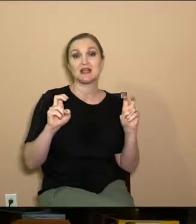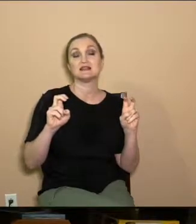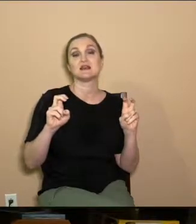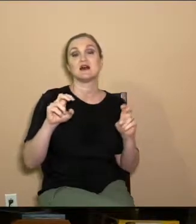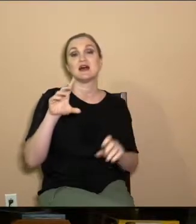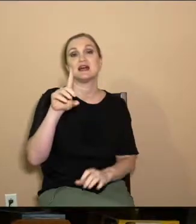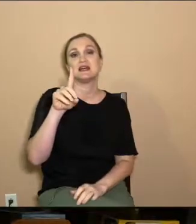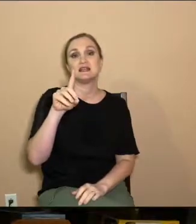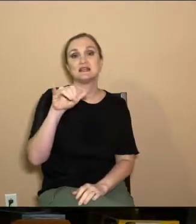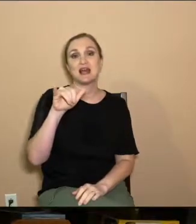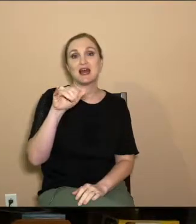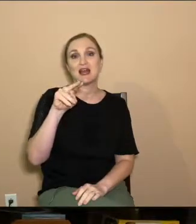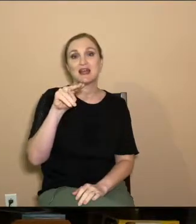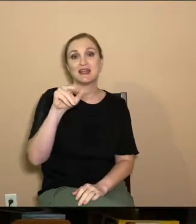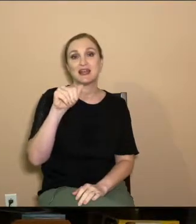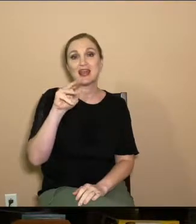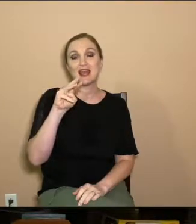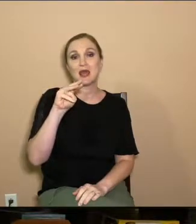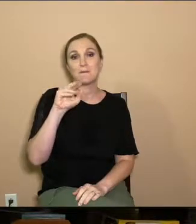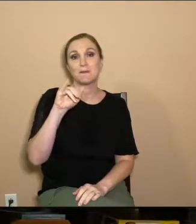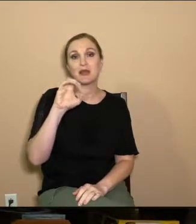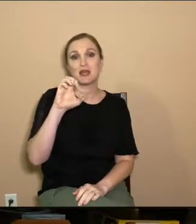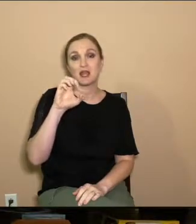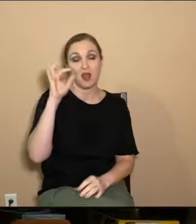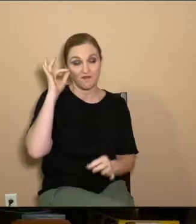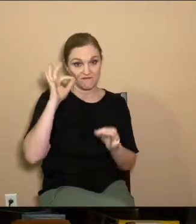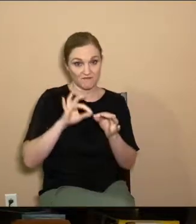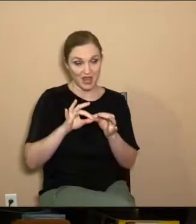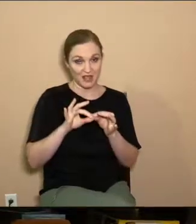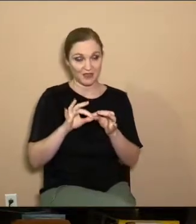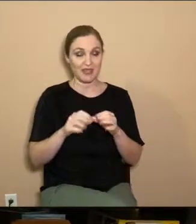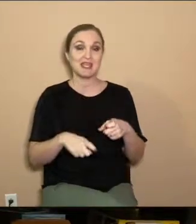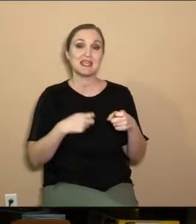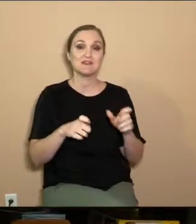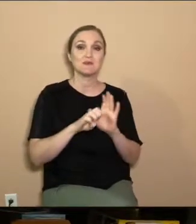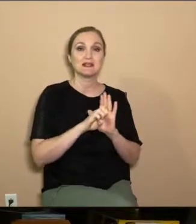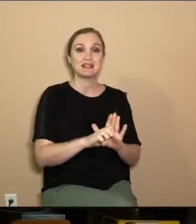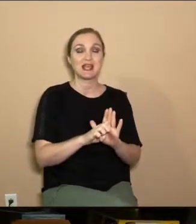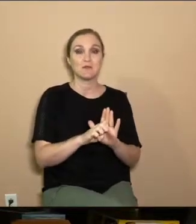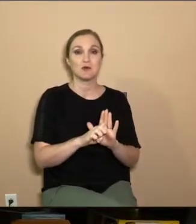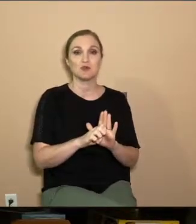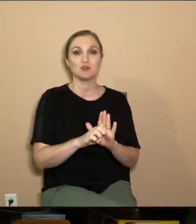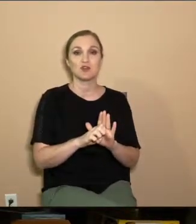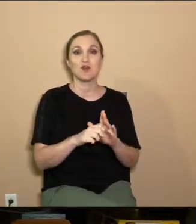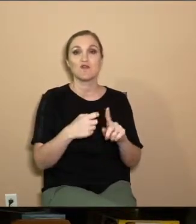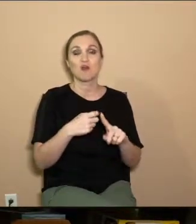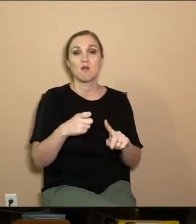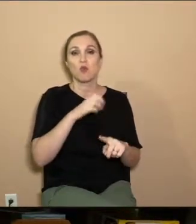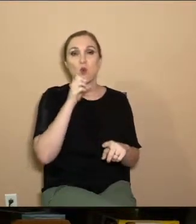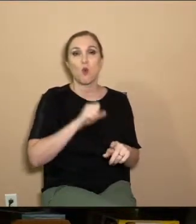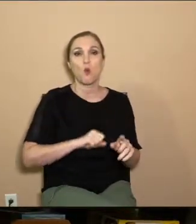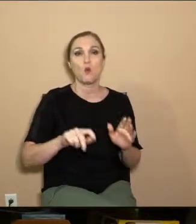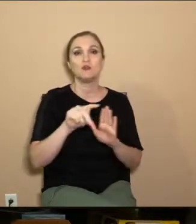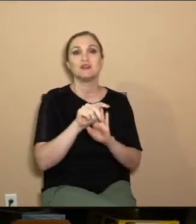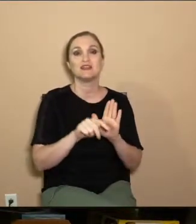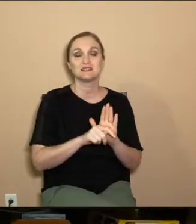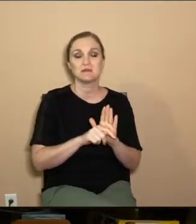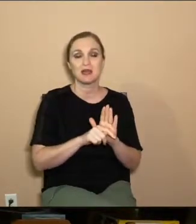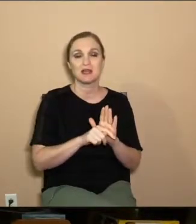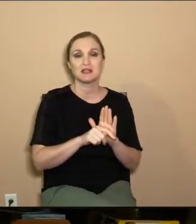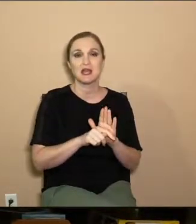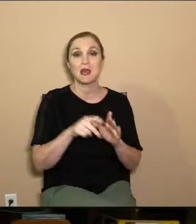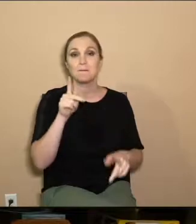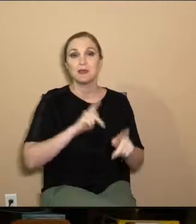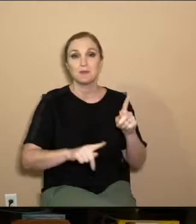Paul gives, sorry, not Paul, but James gives a couple of examples from the Old Testament of individuals who